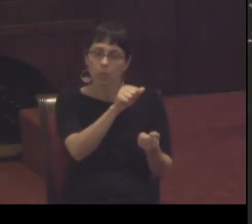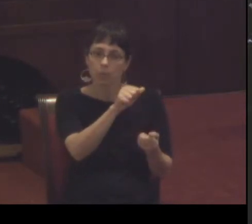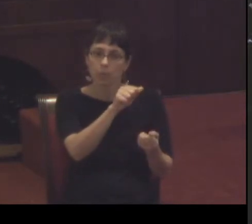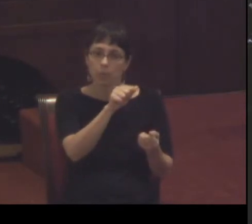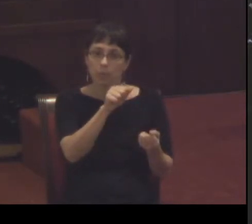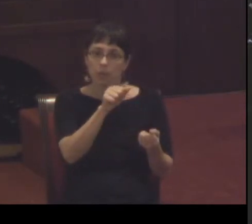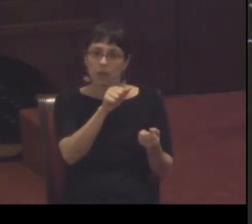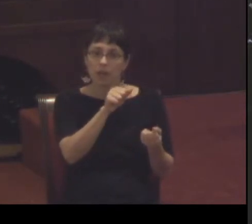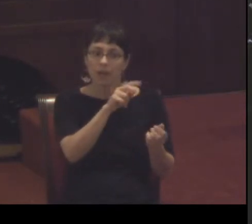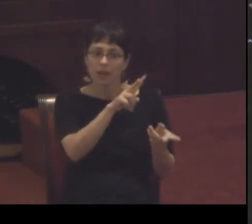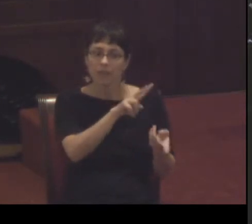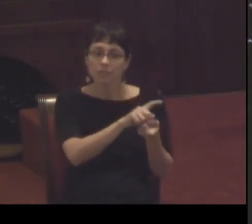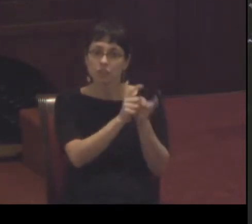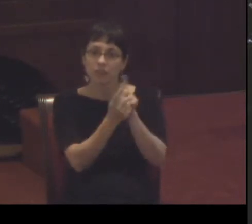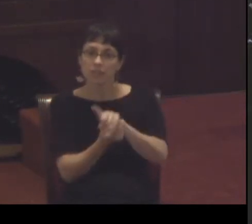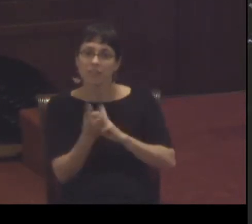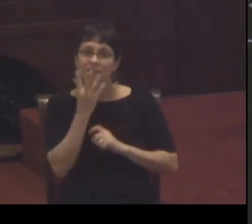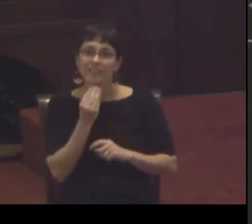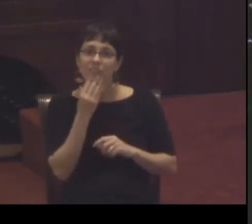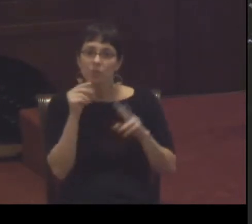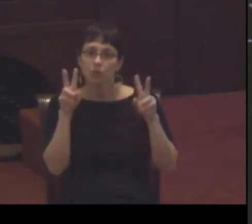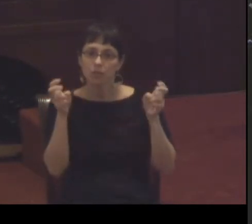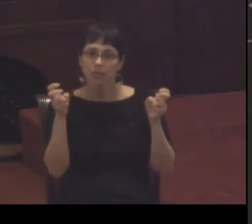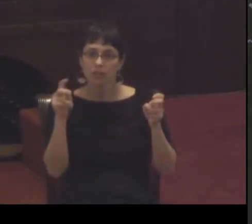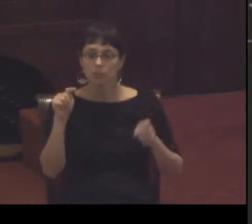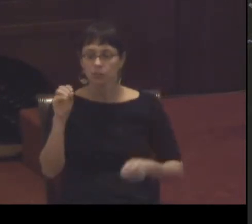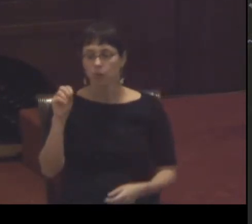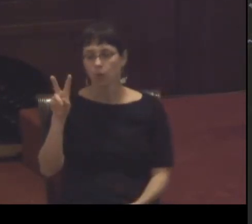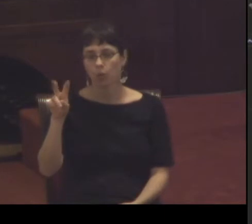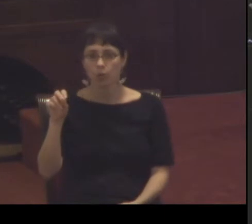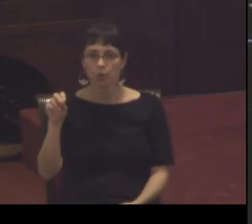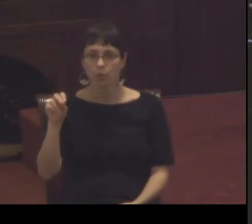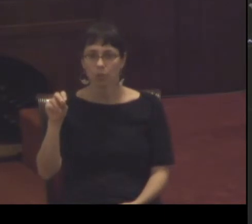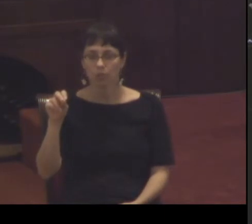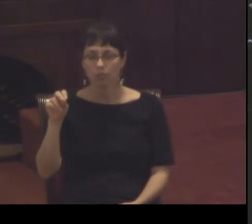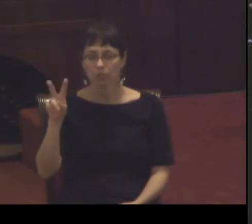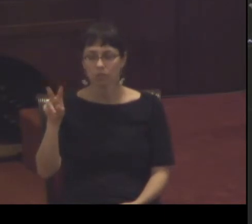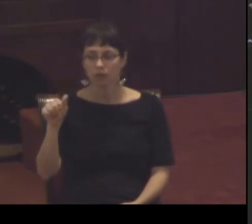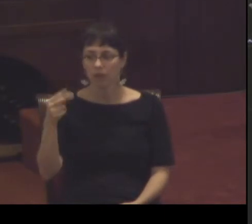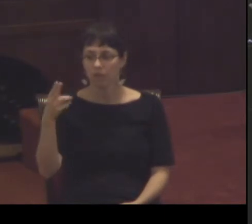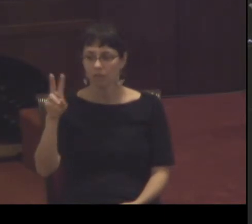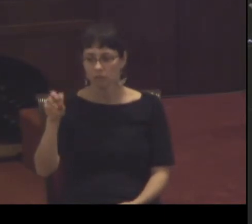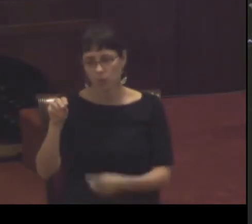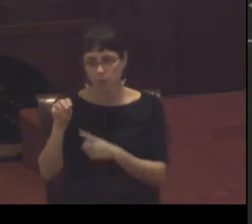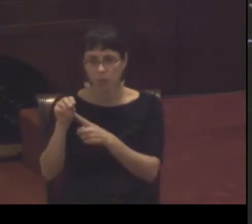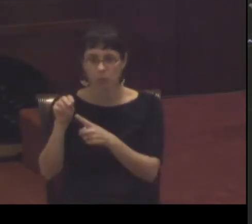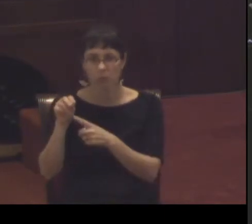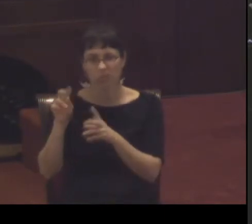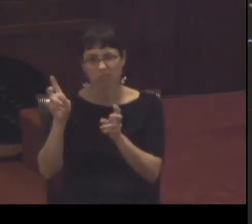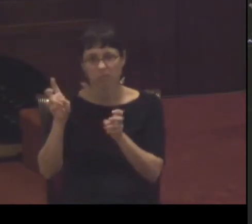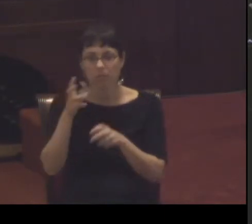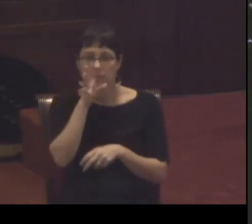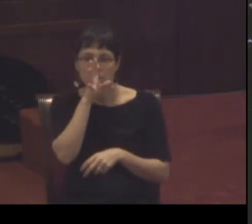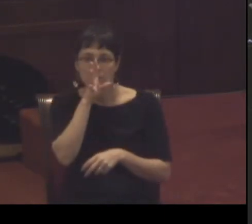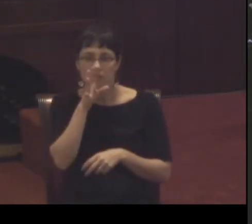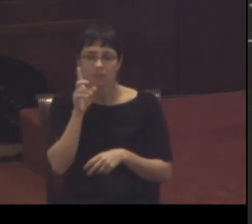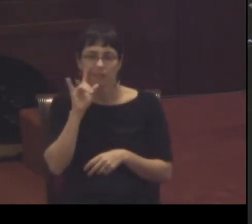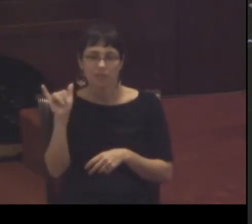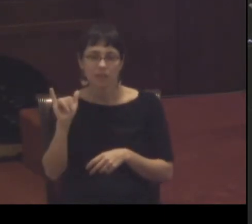in Hebrew it's tohu vavohu it's kind of this rhyming compound phrase